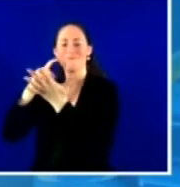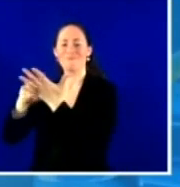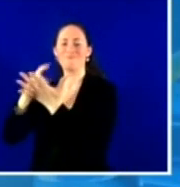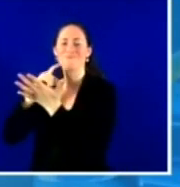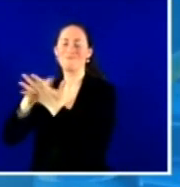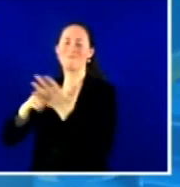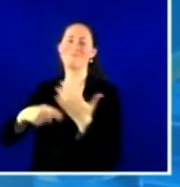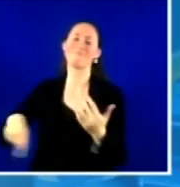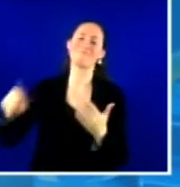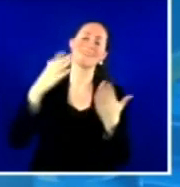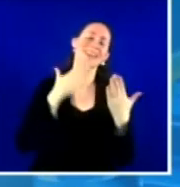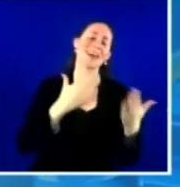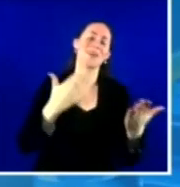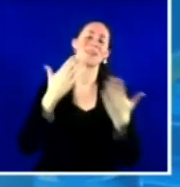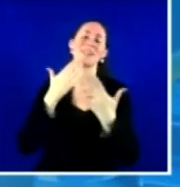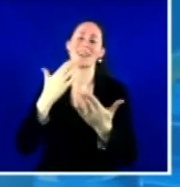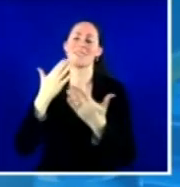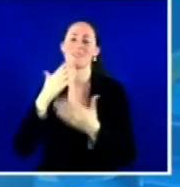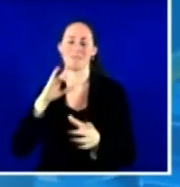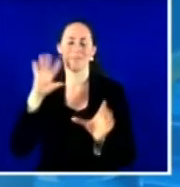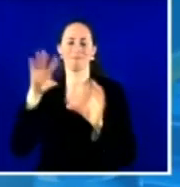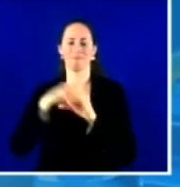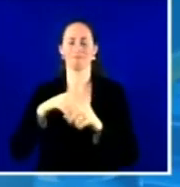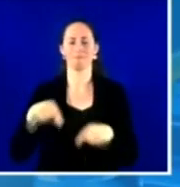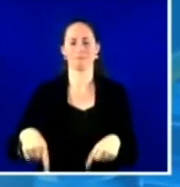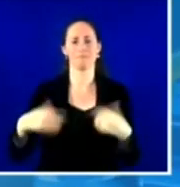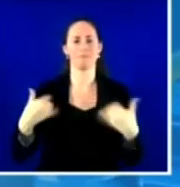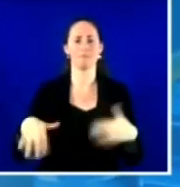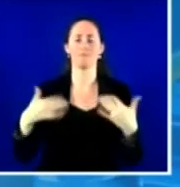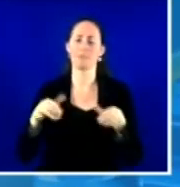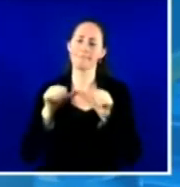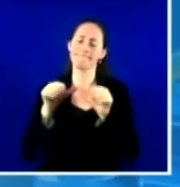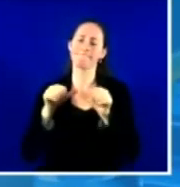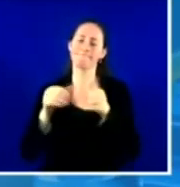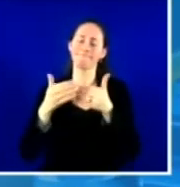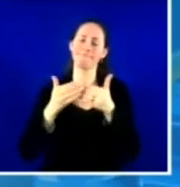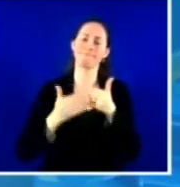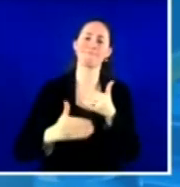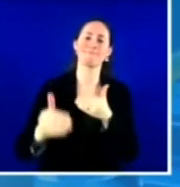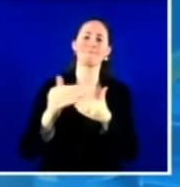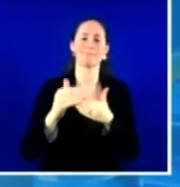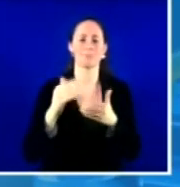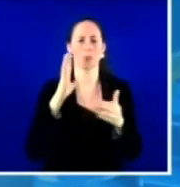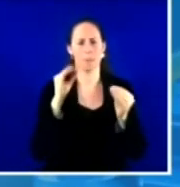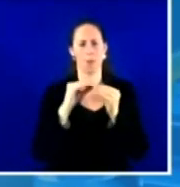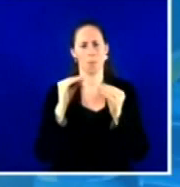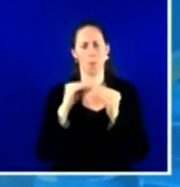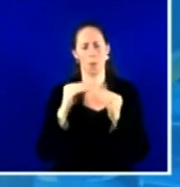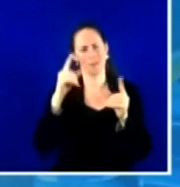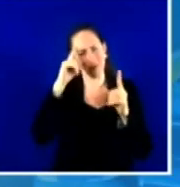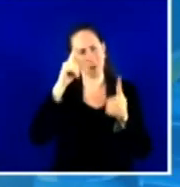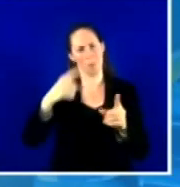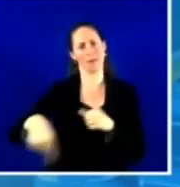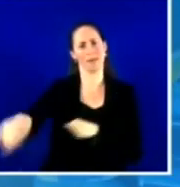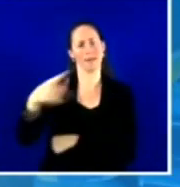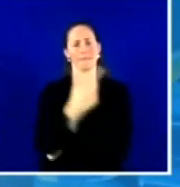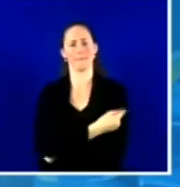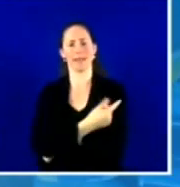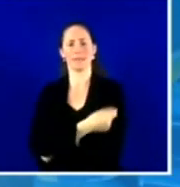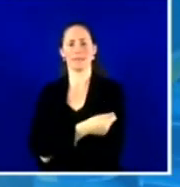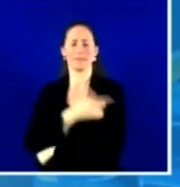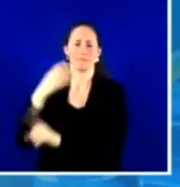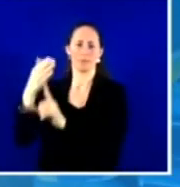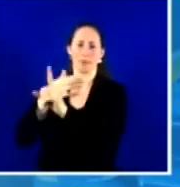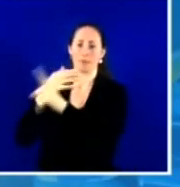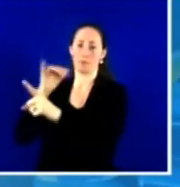done. And for everything we will all continue to do to get more and more people vaccinated by July 4th. So thank you so much and have a